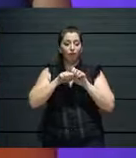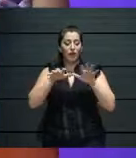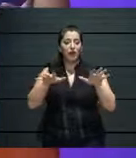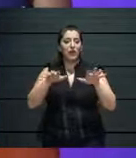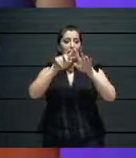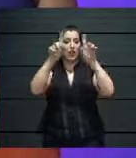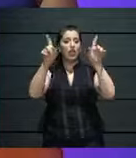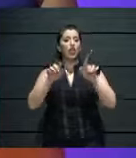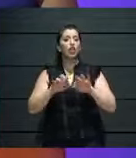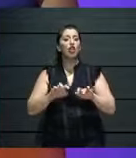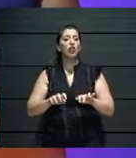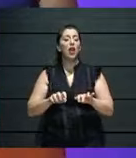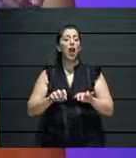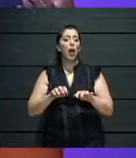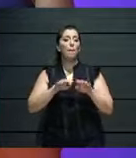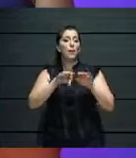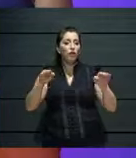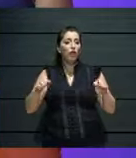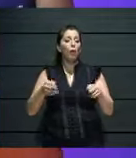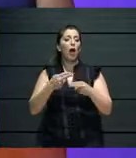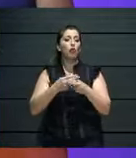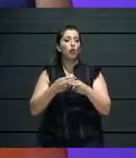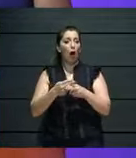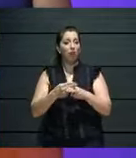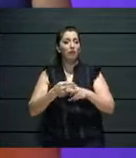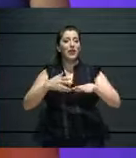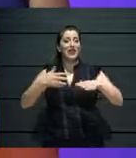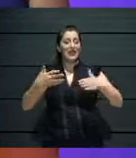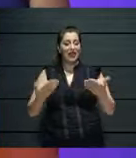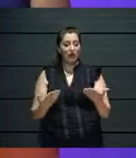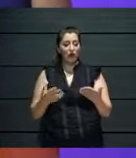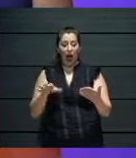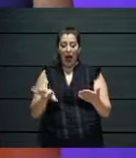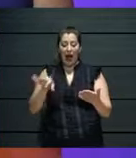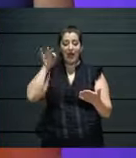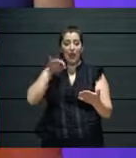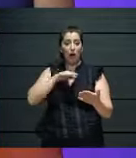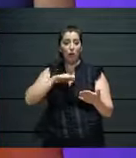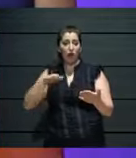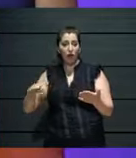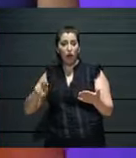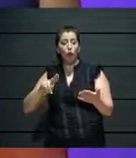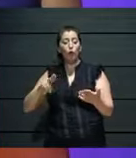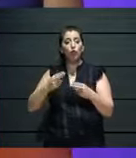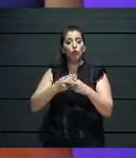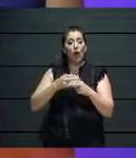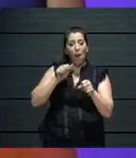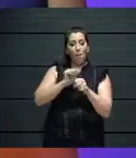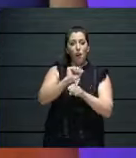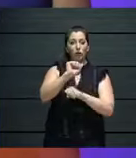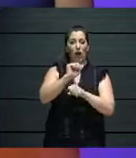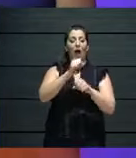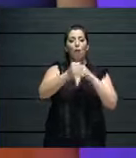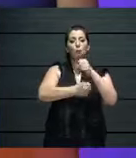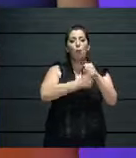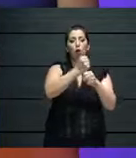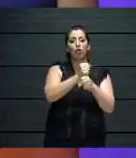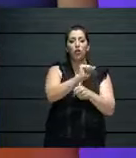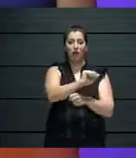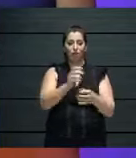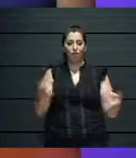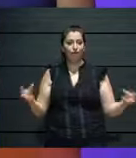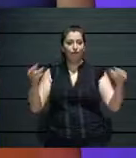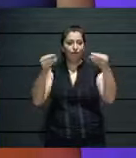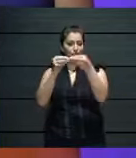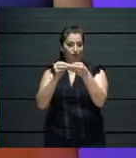projects. kind of pairing up the available platforms with our projects. Um, in terms of diversity, we spoke of this both